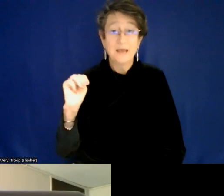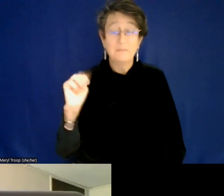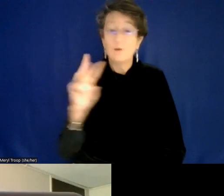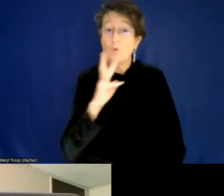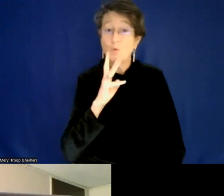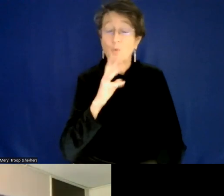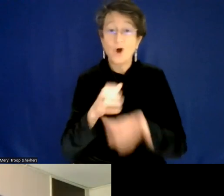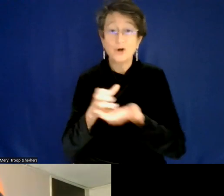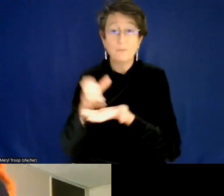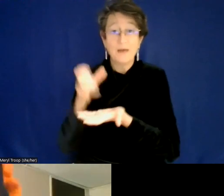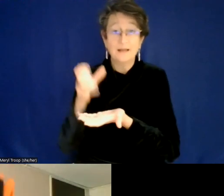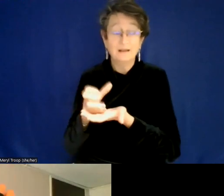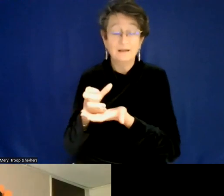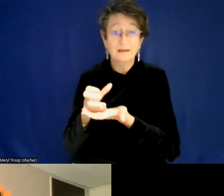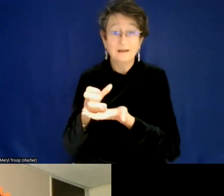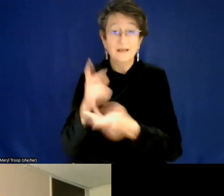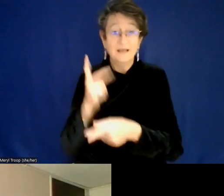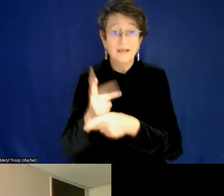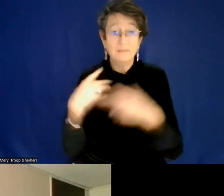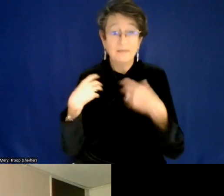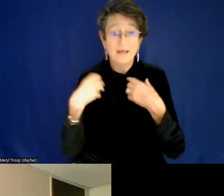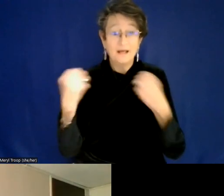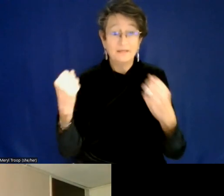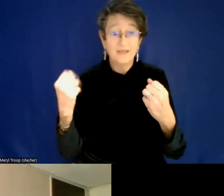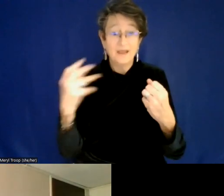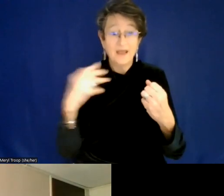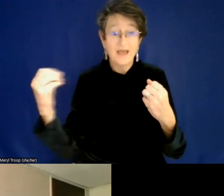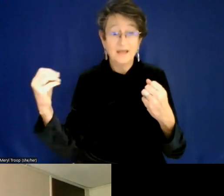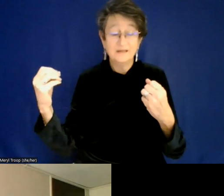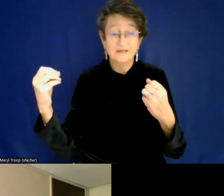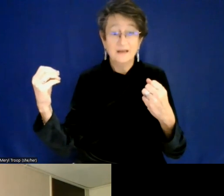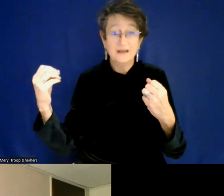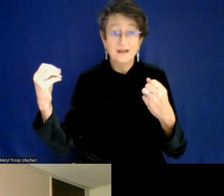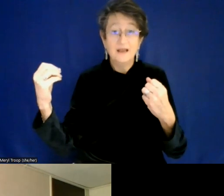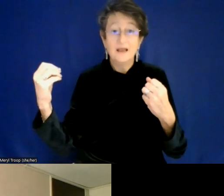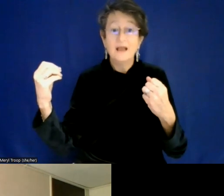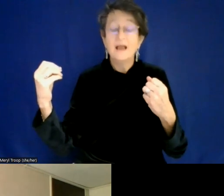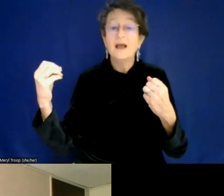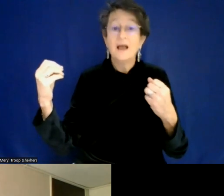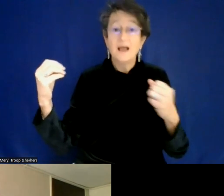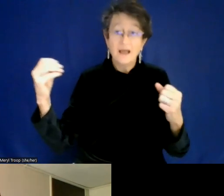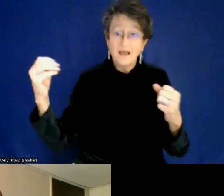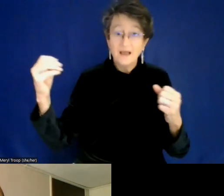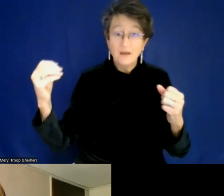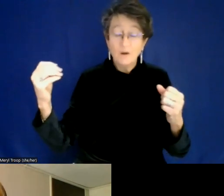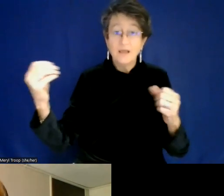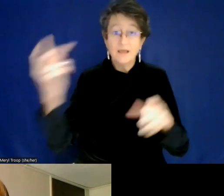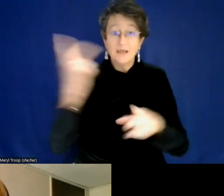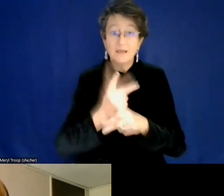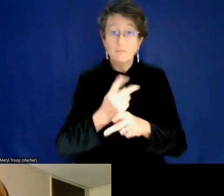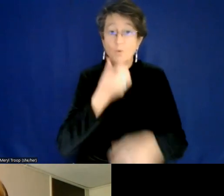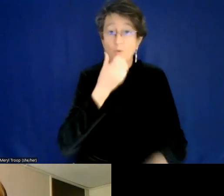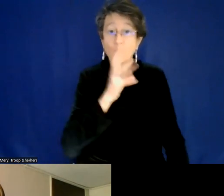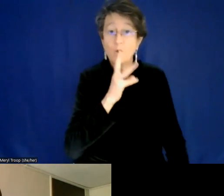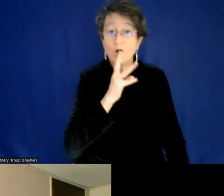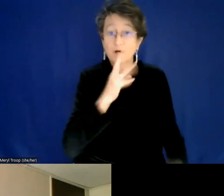So you can stay healthy and hydrated. And of course, so you can write down, um, all of the things that you're grateful for throughout your